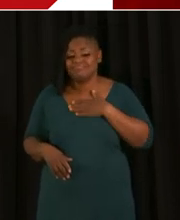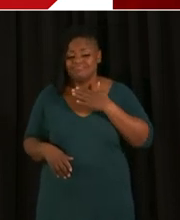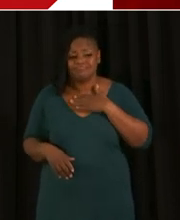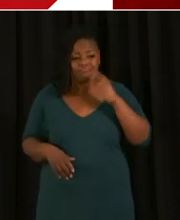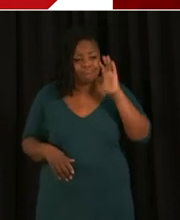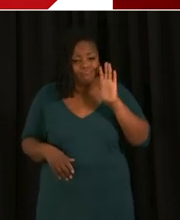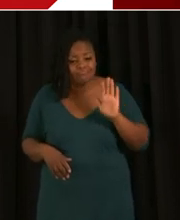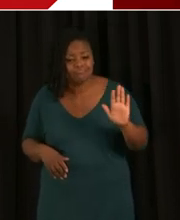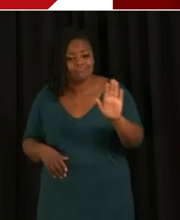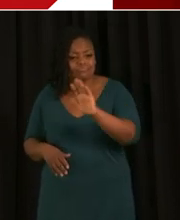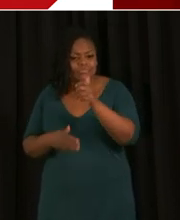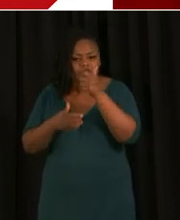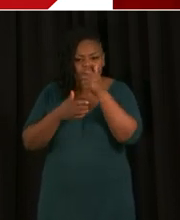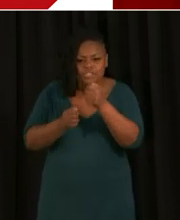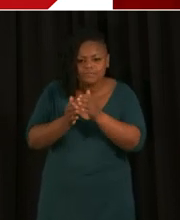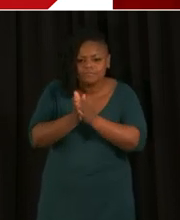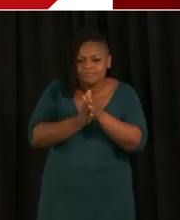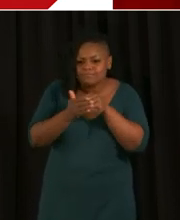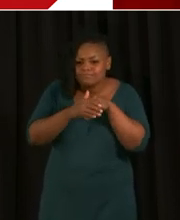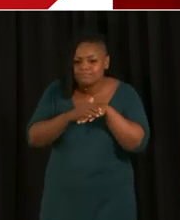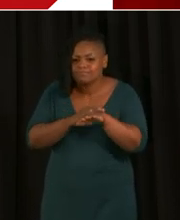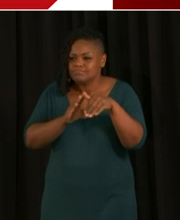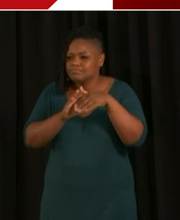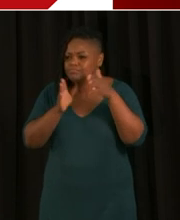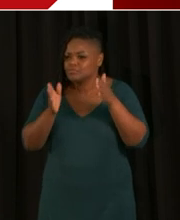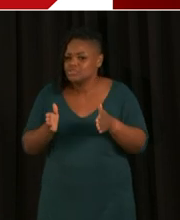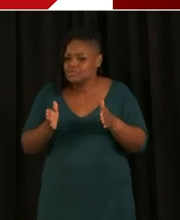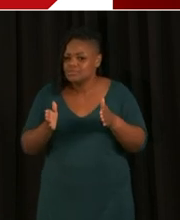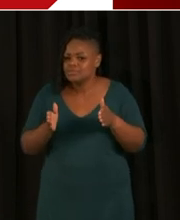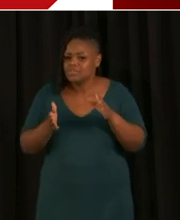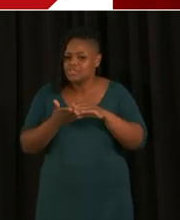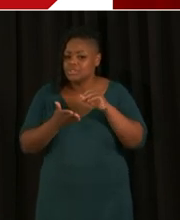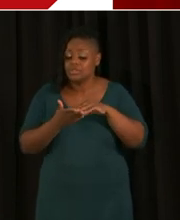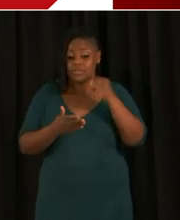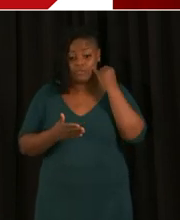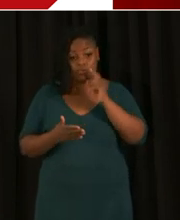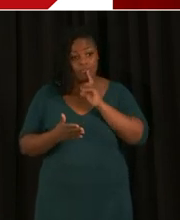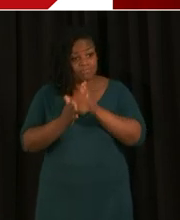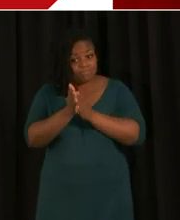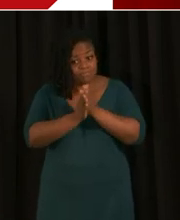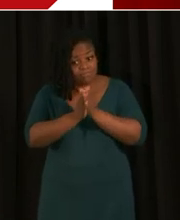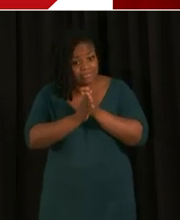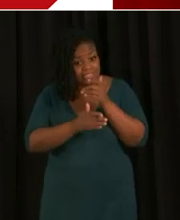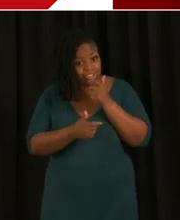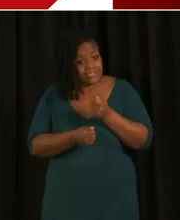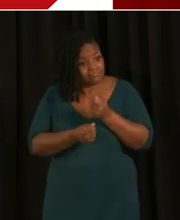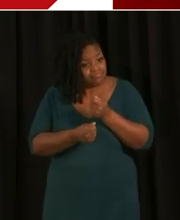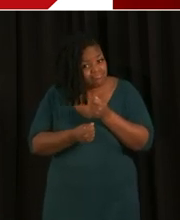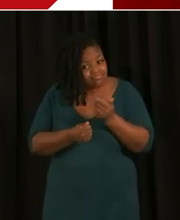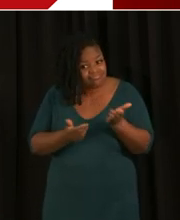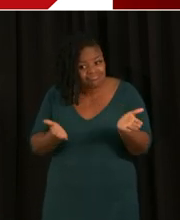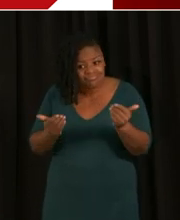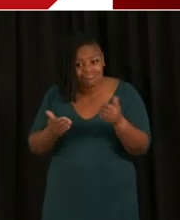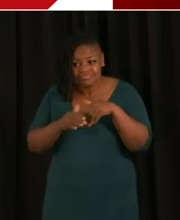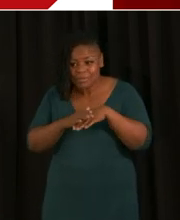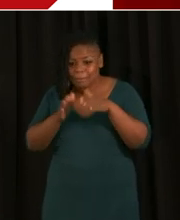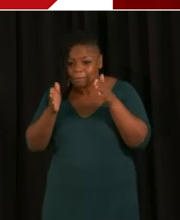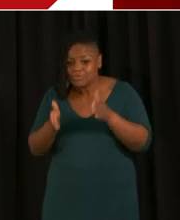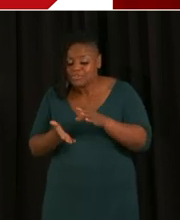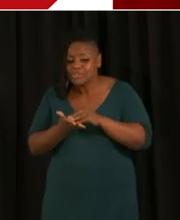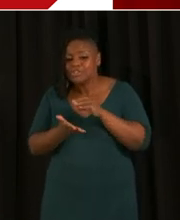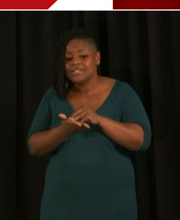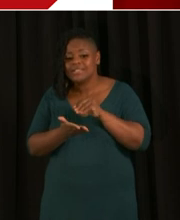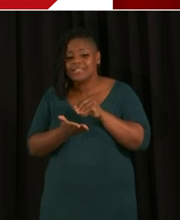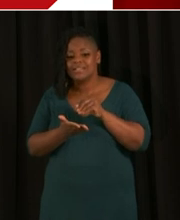I would encourage families that are interested in that. We definitely want to hear from you, but I also think it's